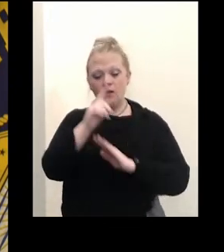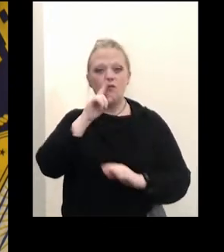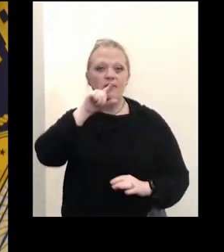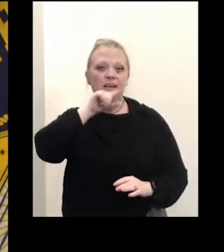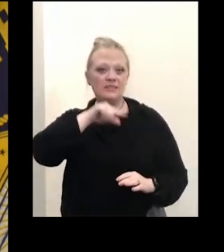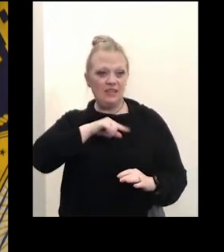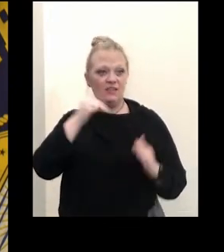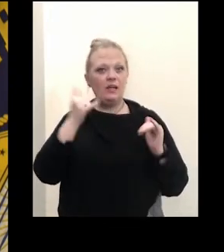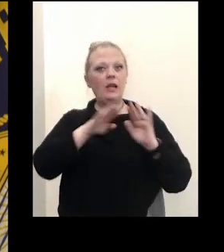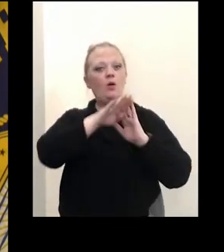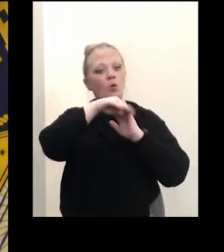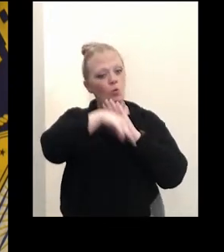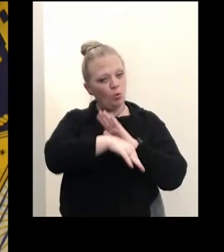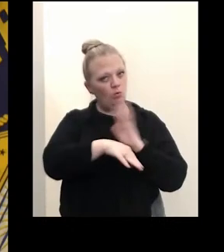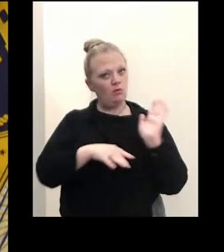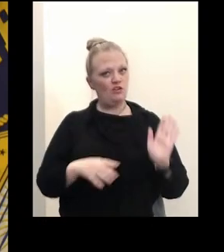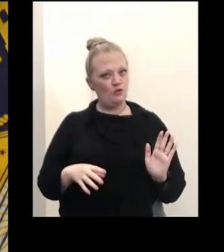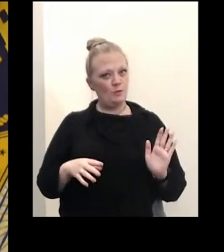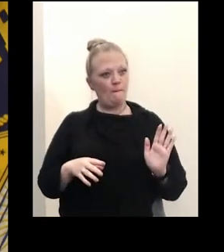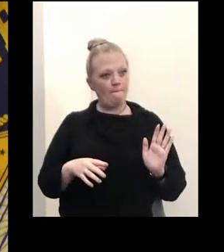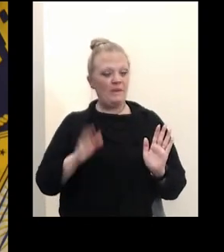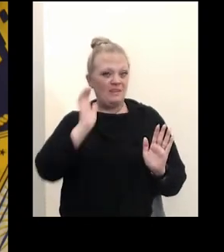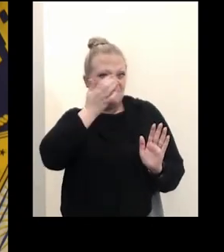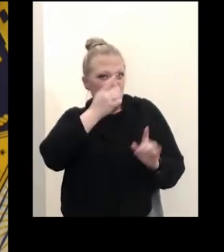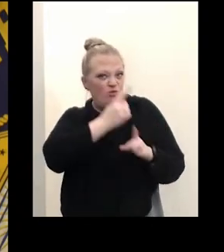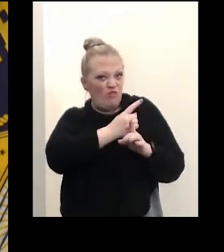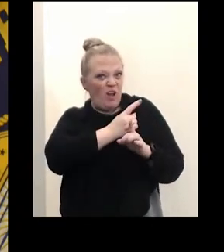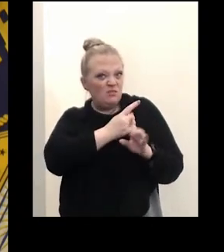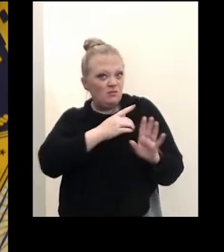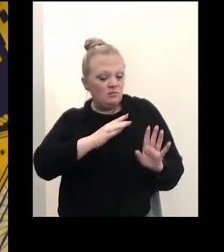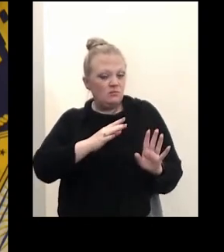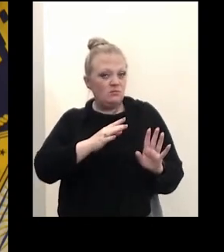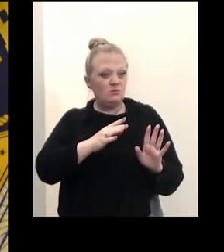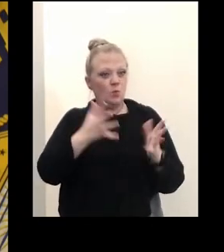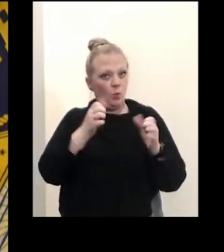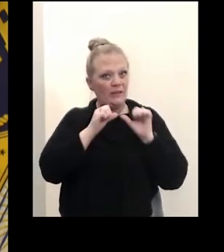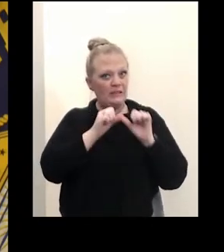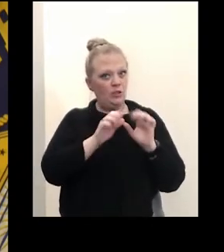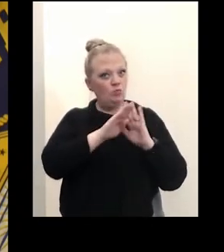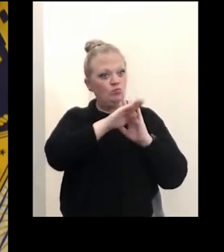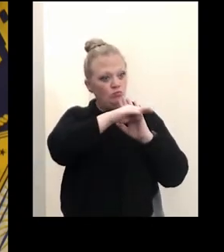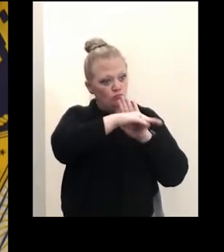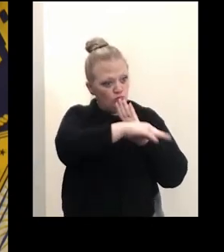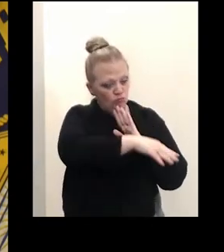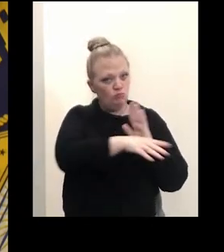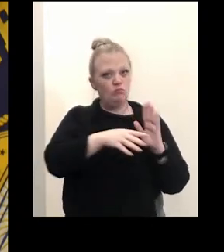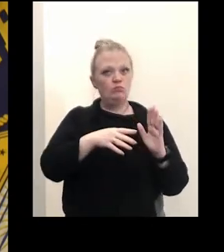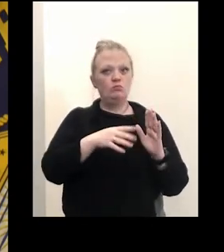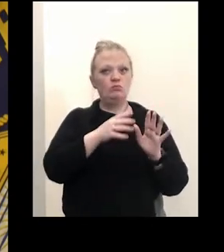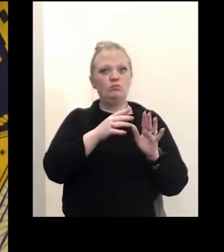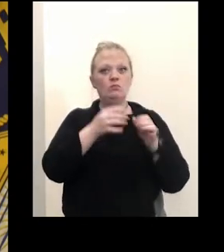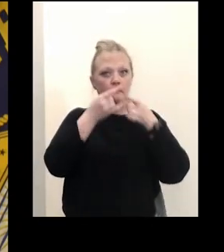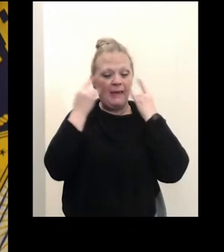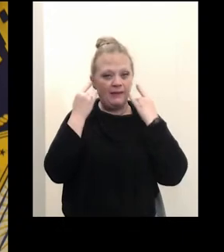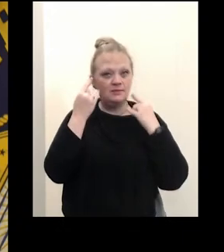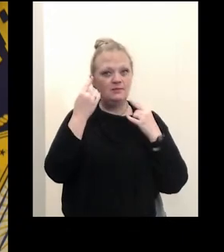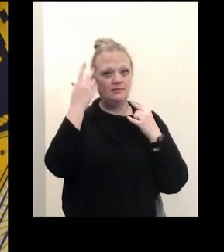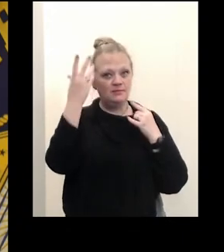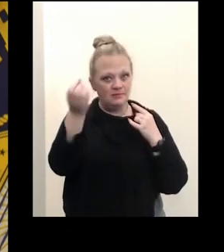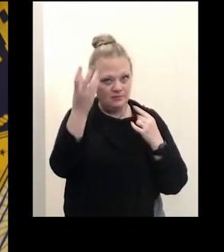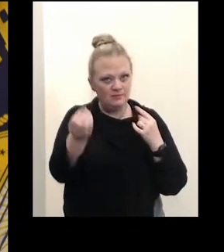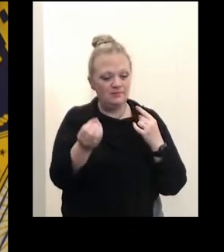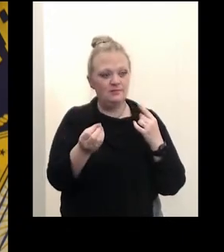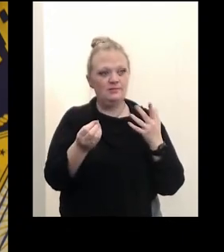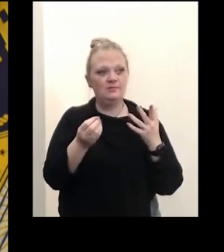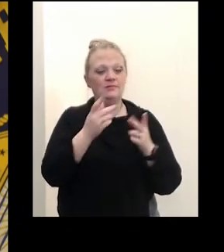seems to be heading in the right direction we want to continue that trend so make sure you wear a mask when you're out in public and uh be